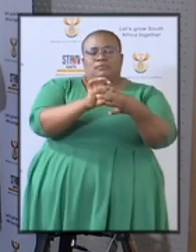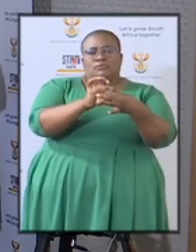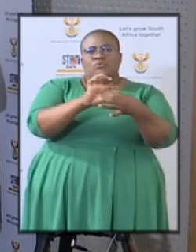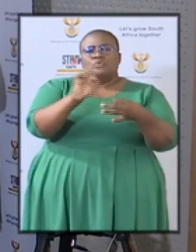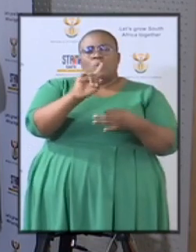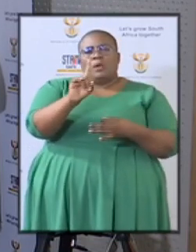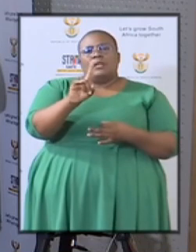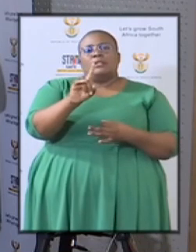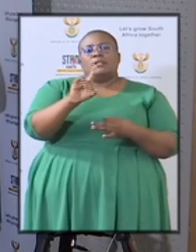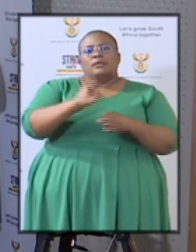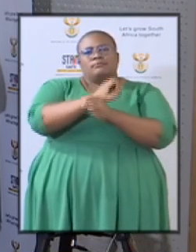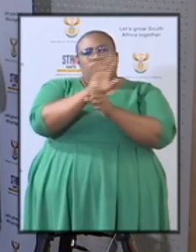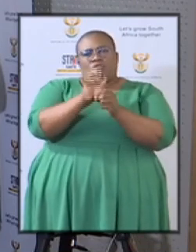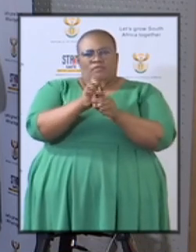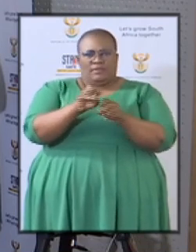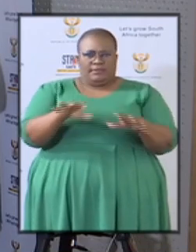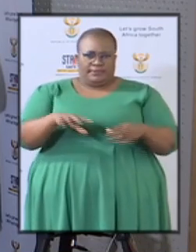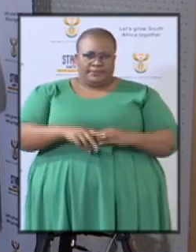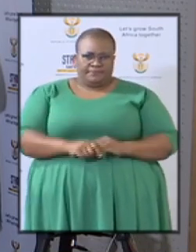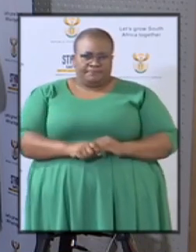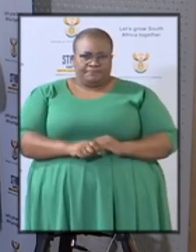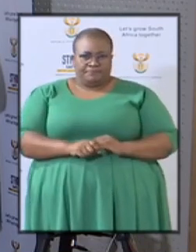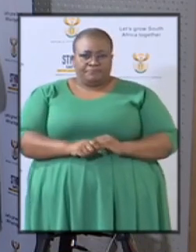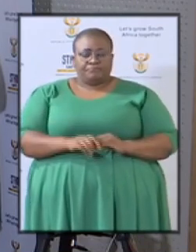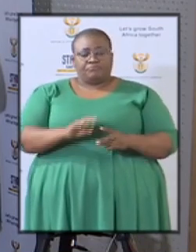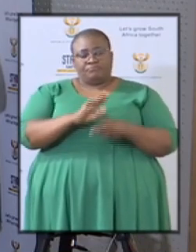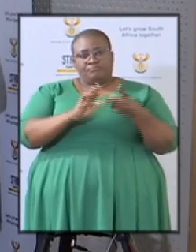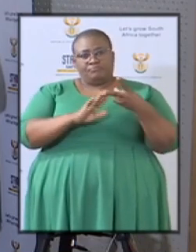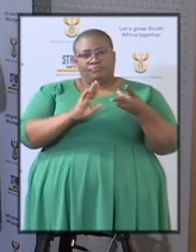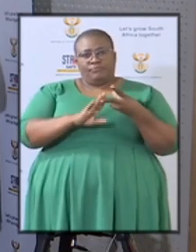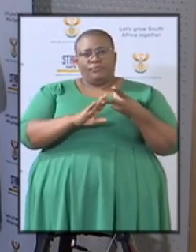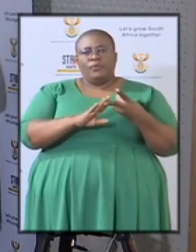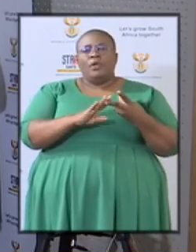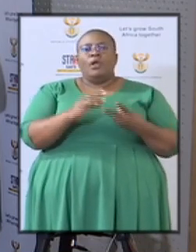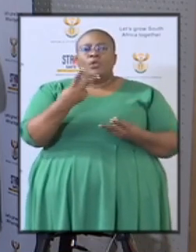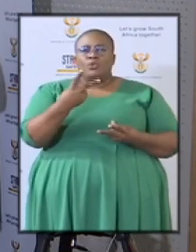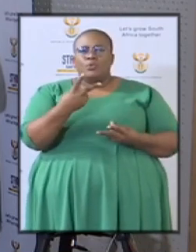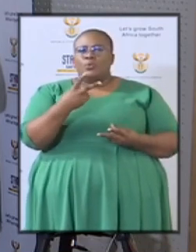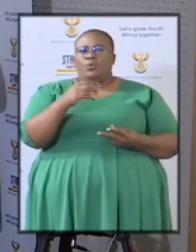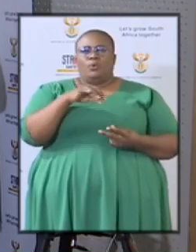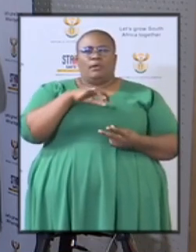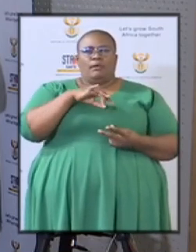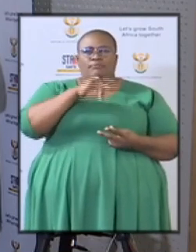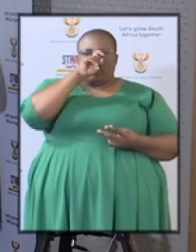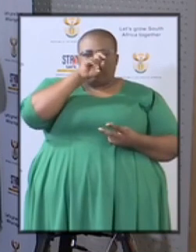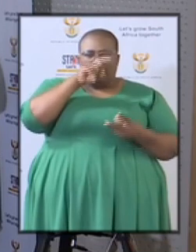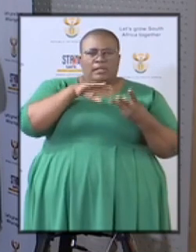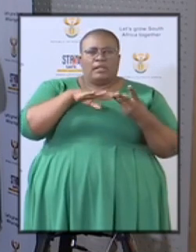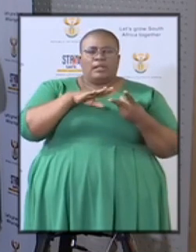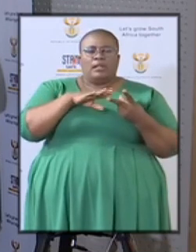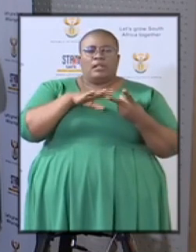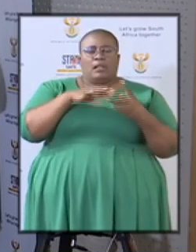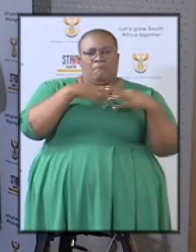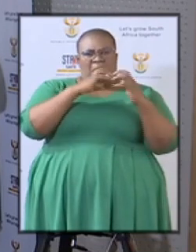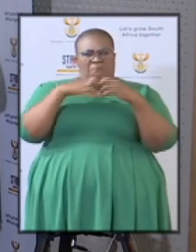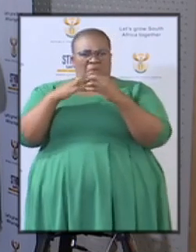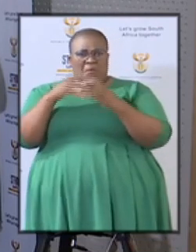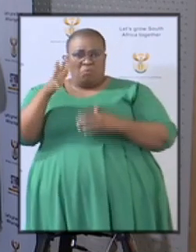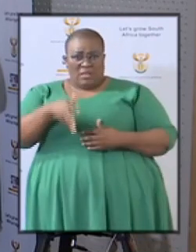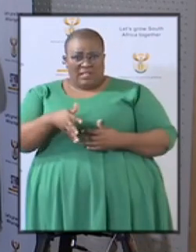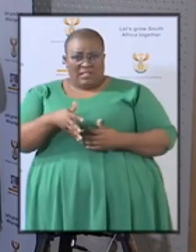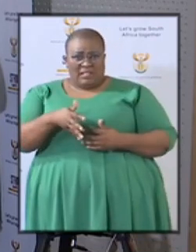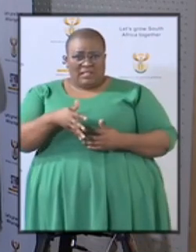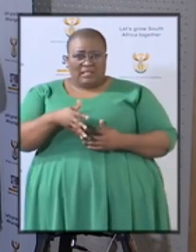second question is, Will a new Scorpions-like crime-fighting unit be established? If so,